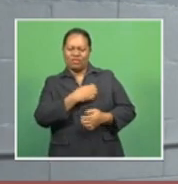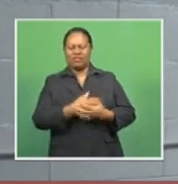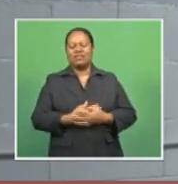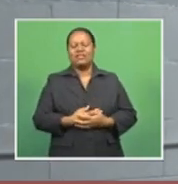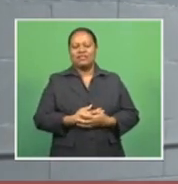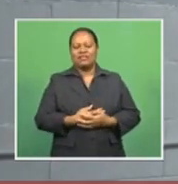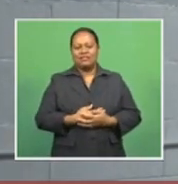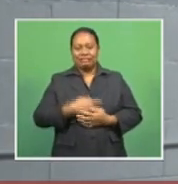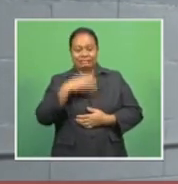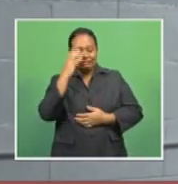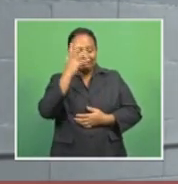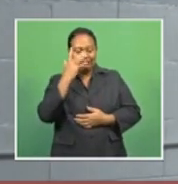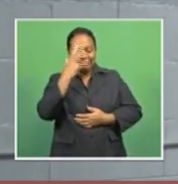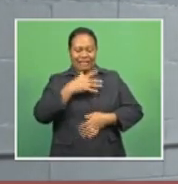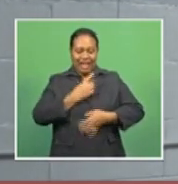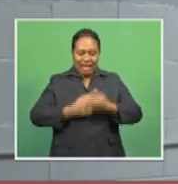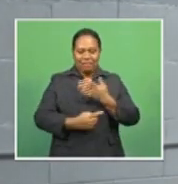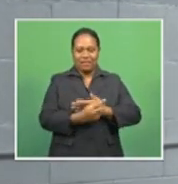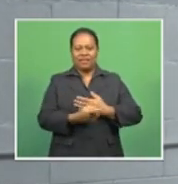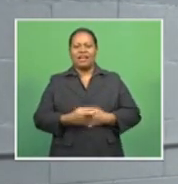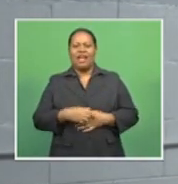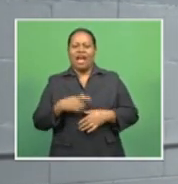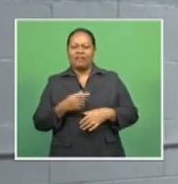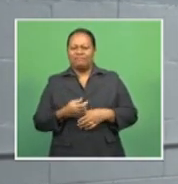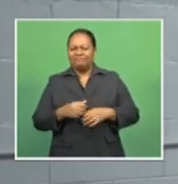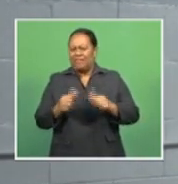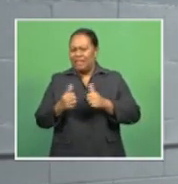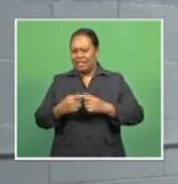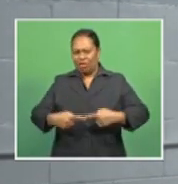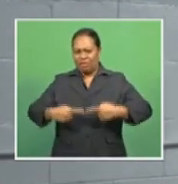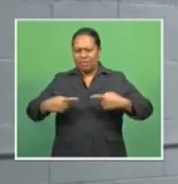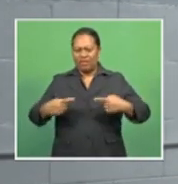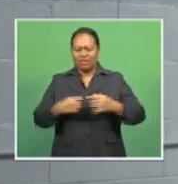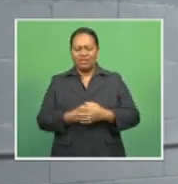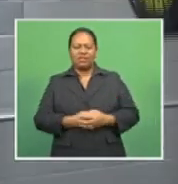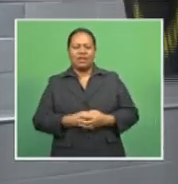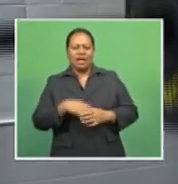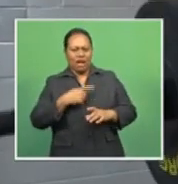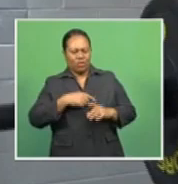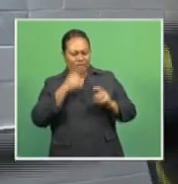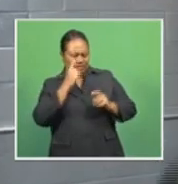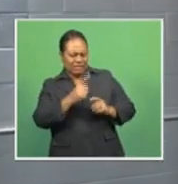revving up after competitions, you know, I was looking at different